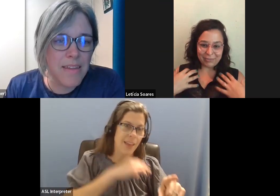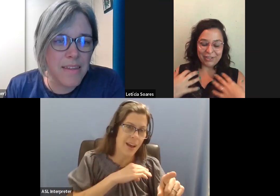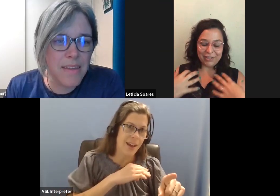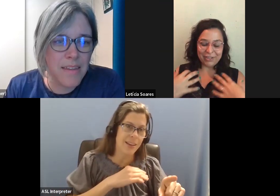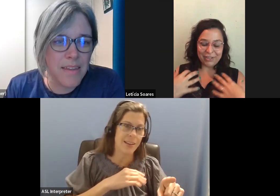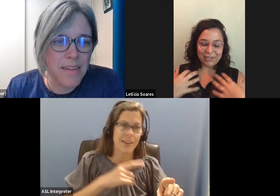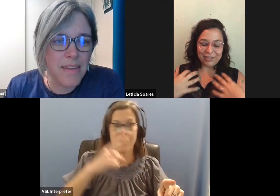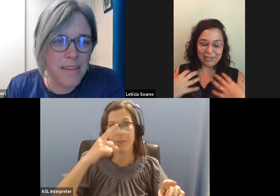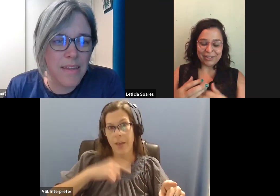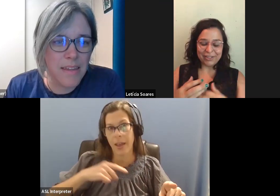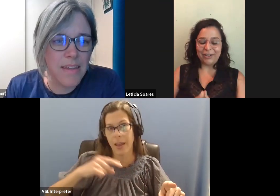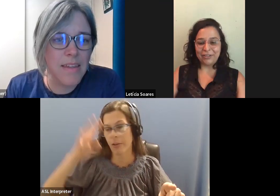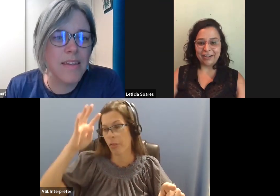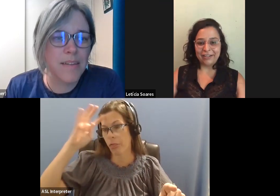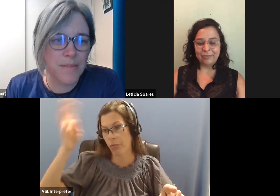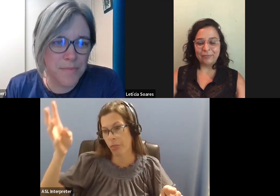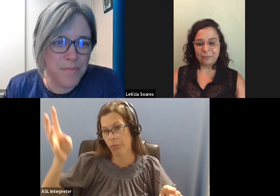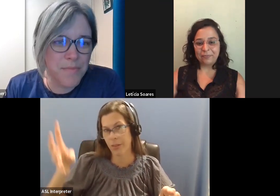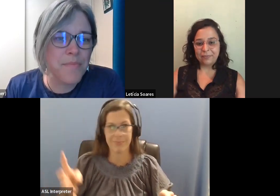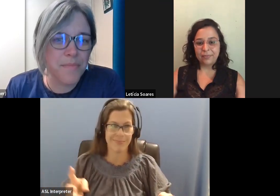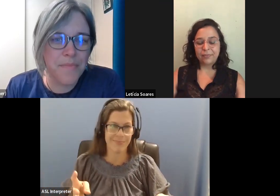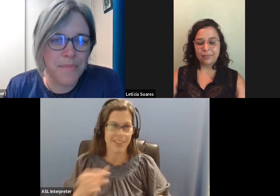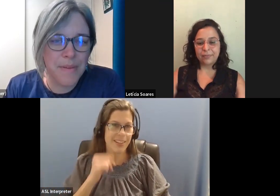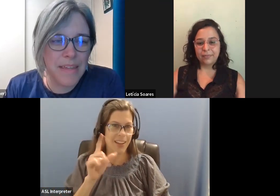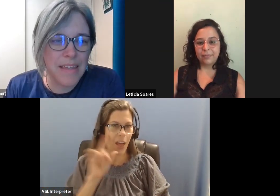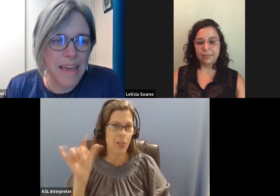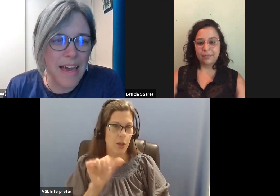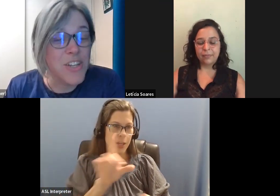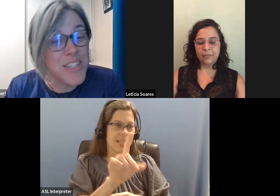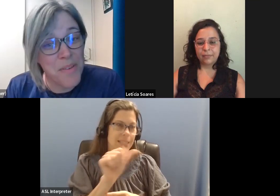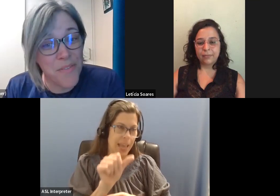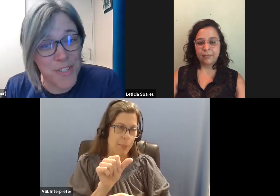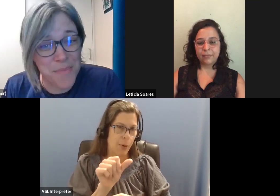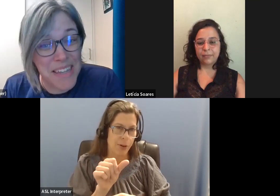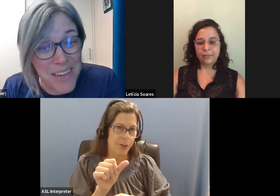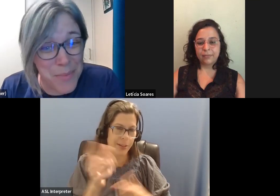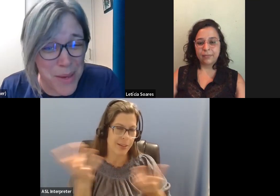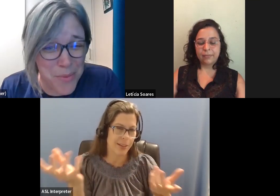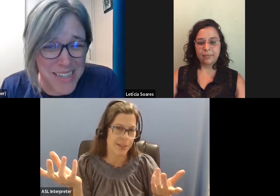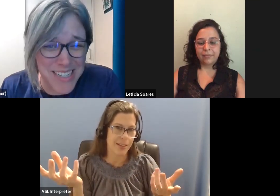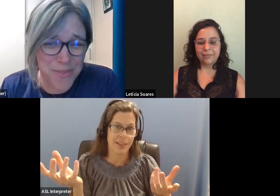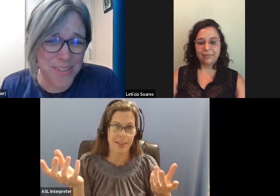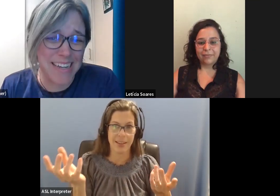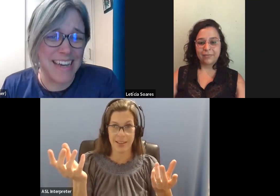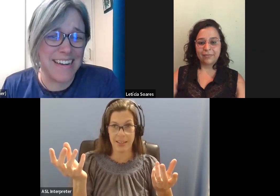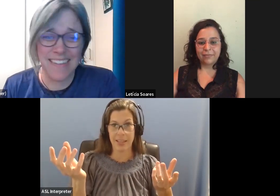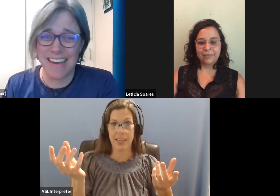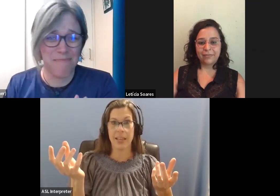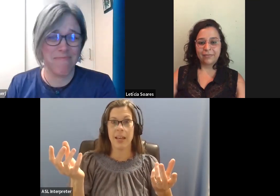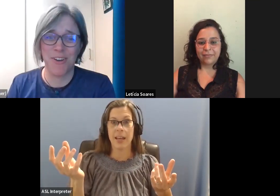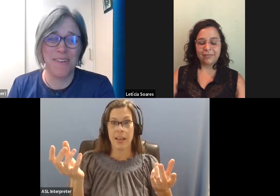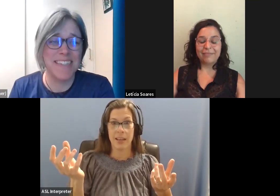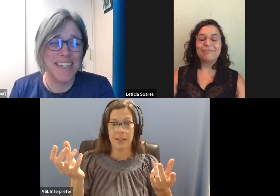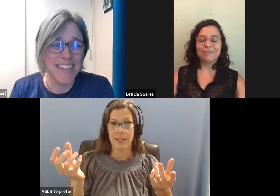this is the front of the package, but there is a lot going on. So, yeah. And you said before, just believing people when they tell you what they need,